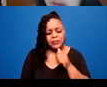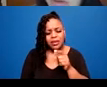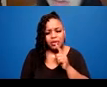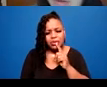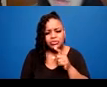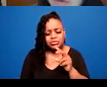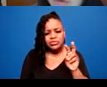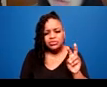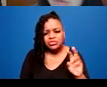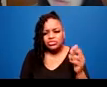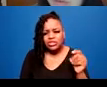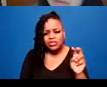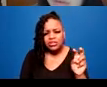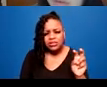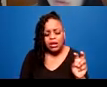Oh, to my phone.